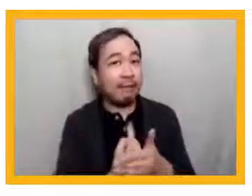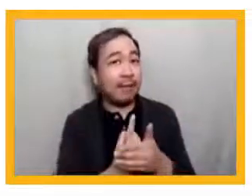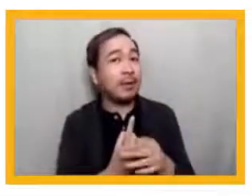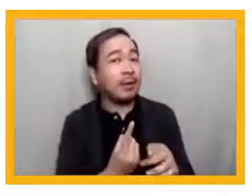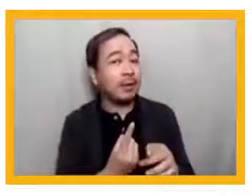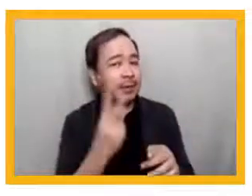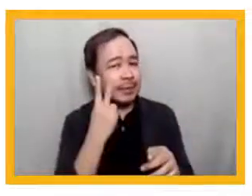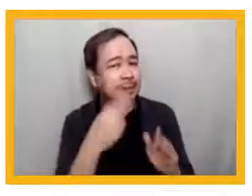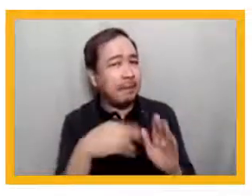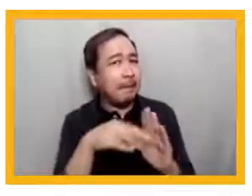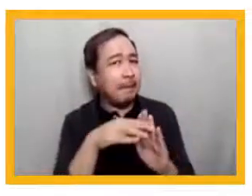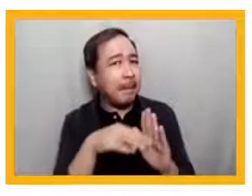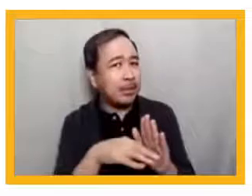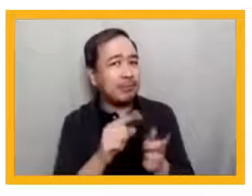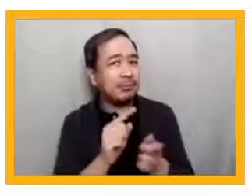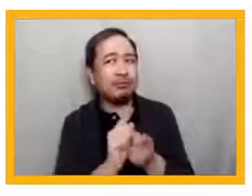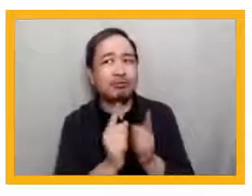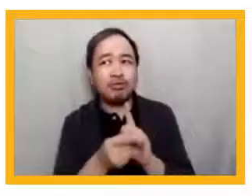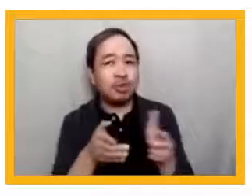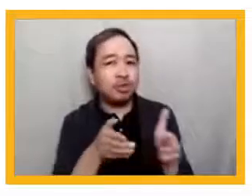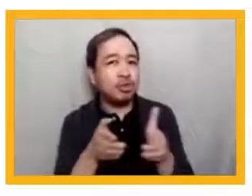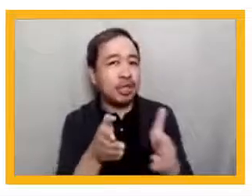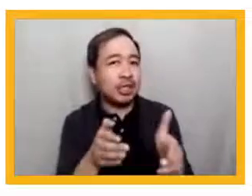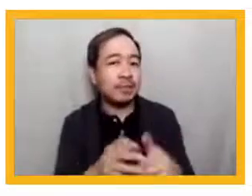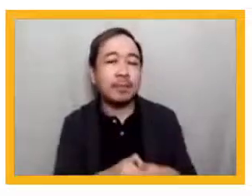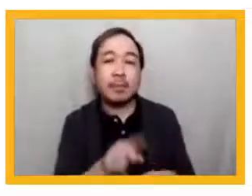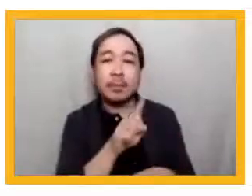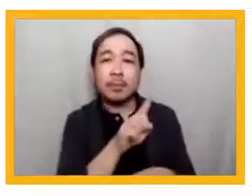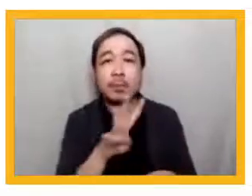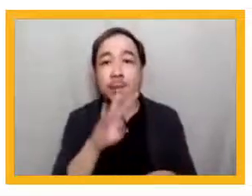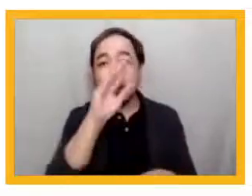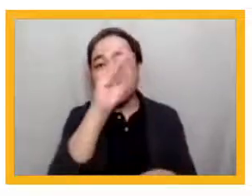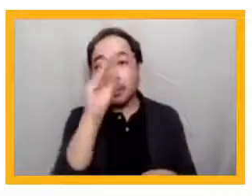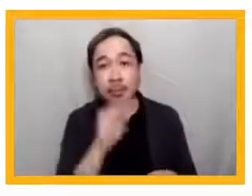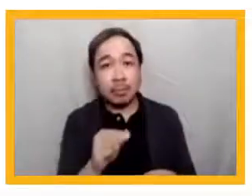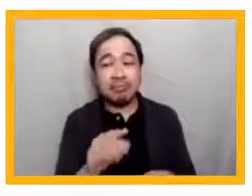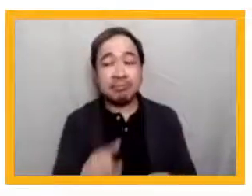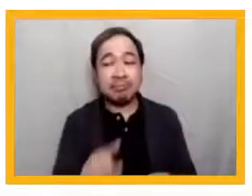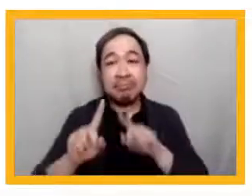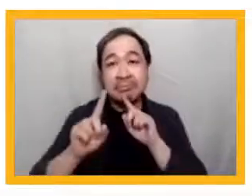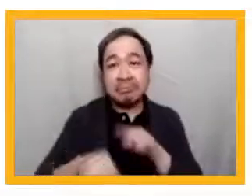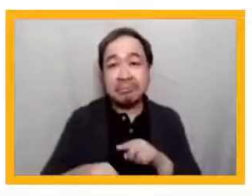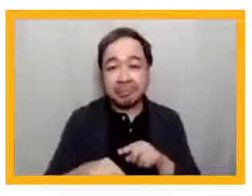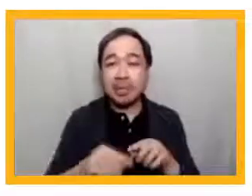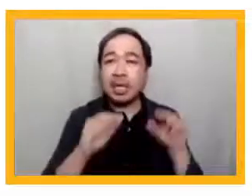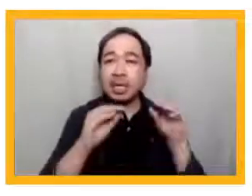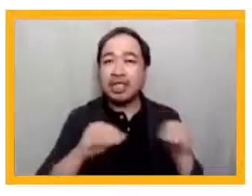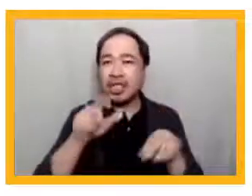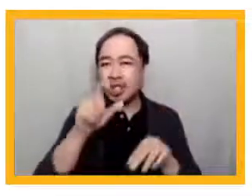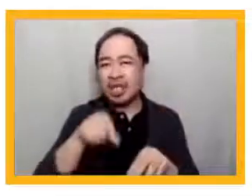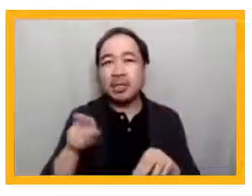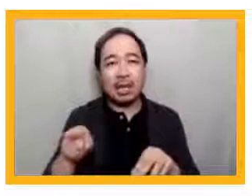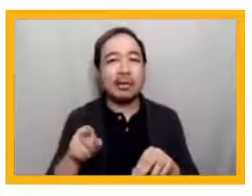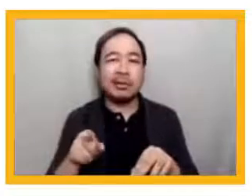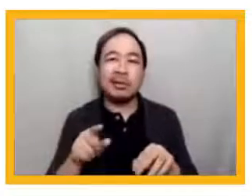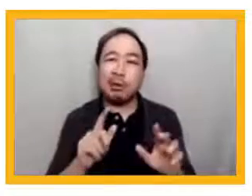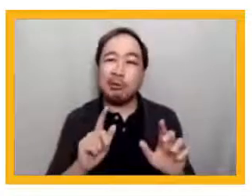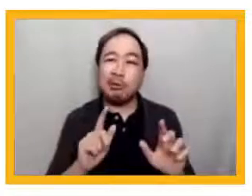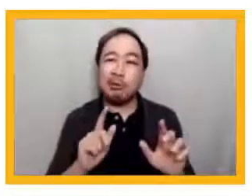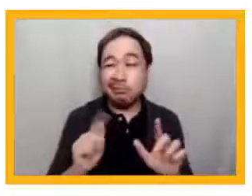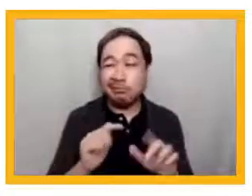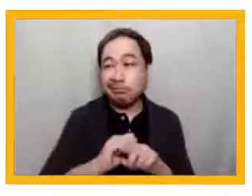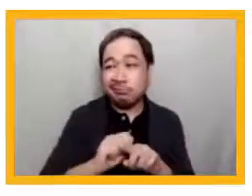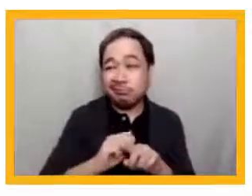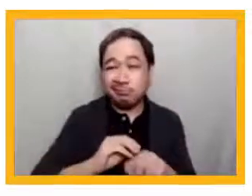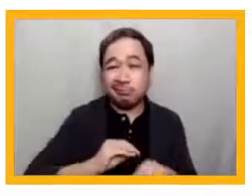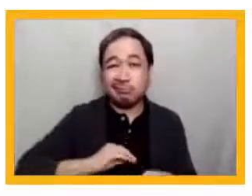strategy for digital transformation. 14 percent identifying teacher readiness as the biggest barrier. In a